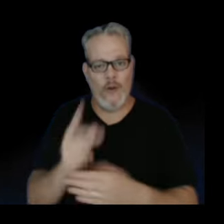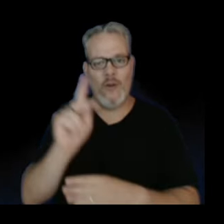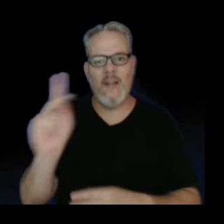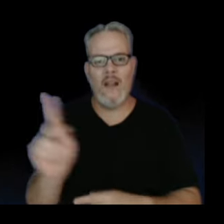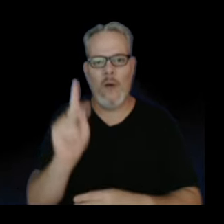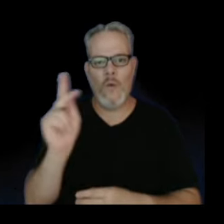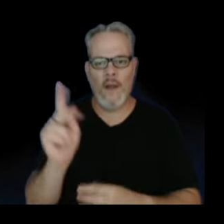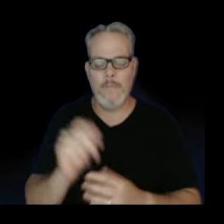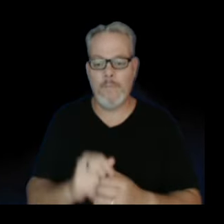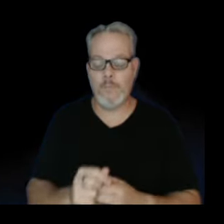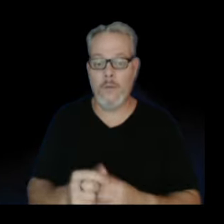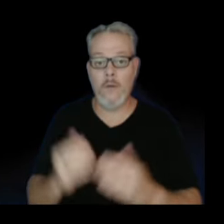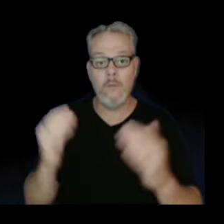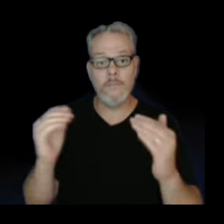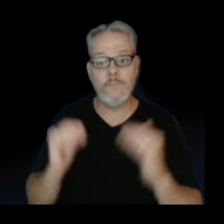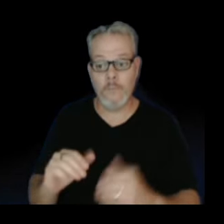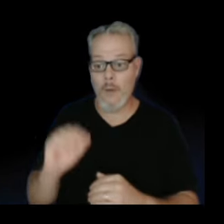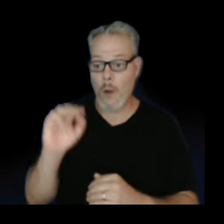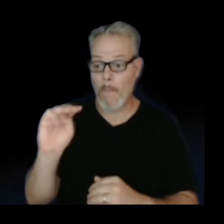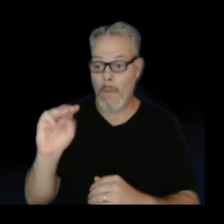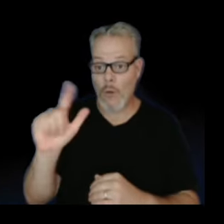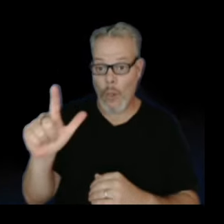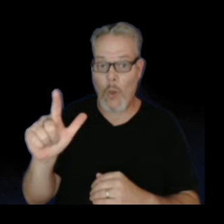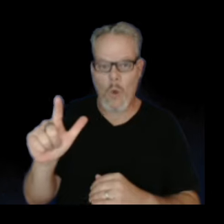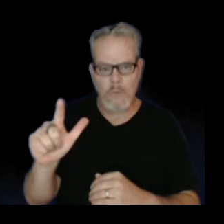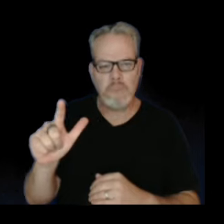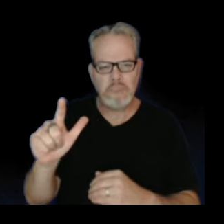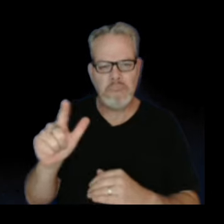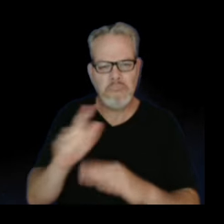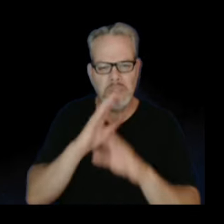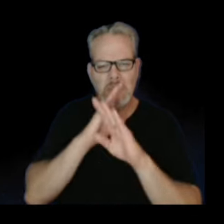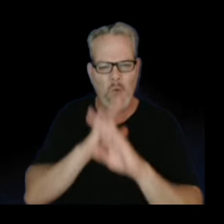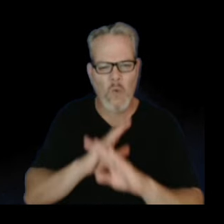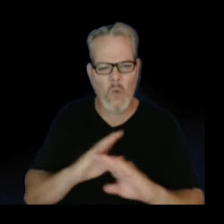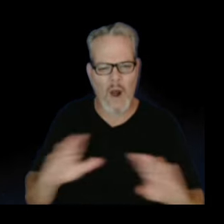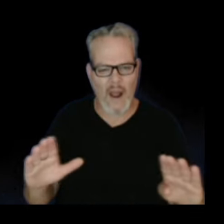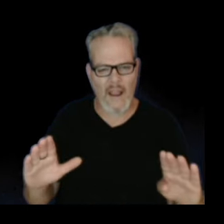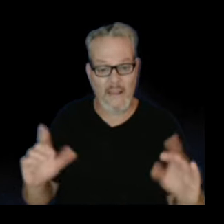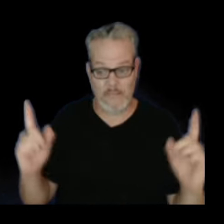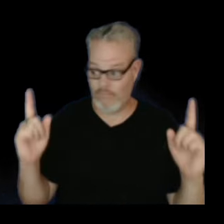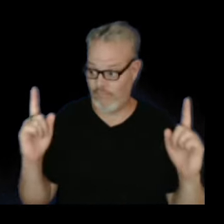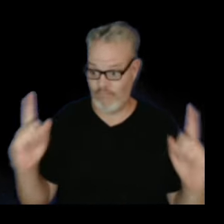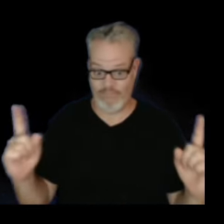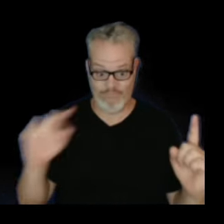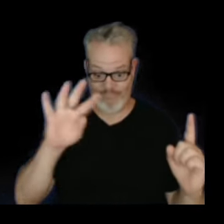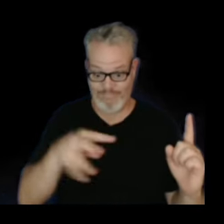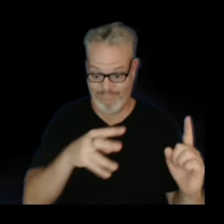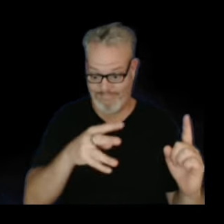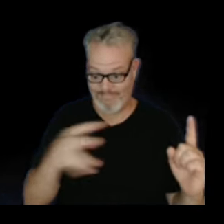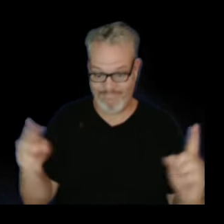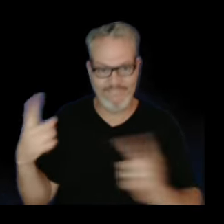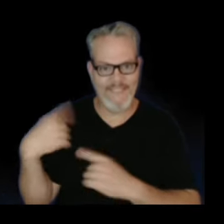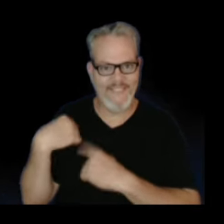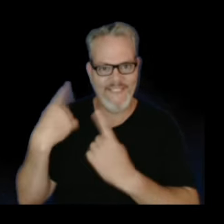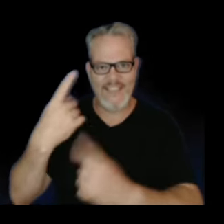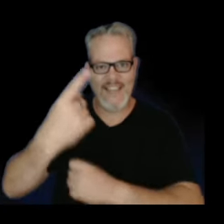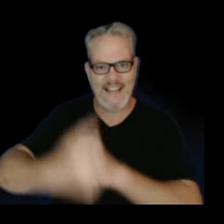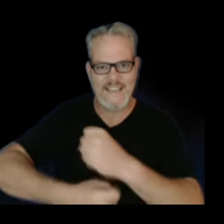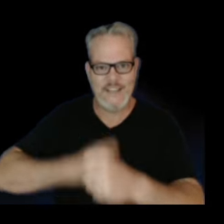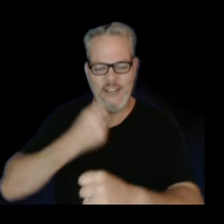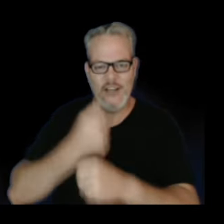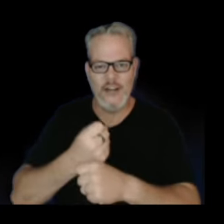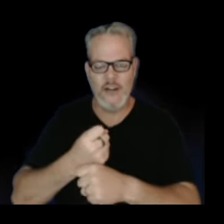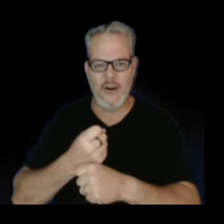On Mauna Loa, it's been fairly quiet here. Earthquake rates are over the last year, so they're still pretty low at about 20 earthquakes per week.